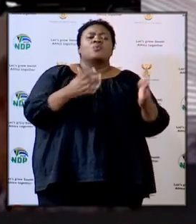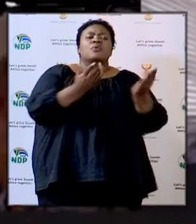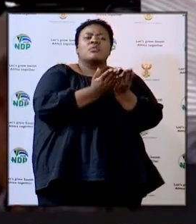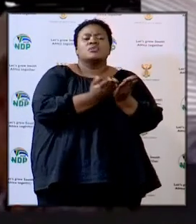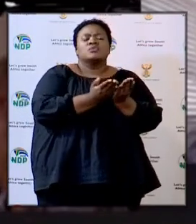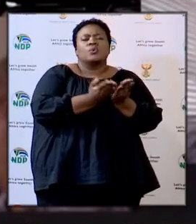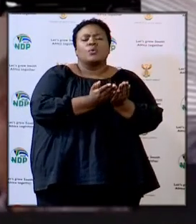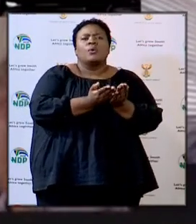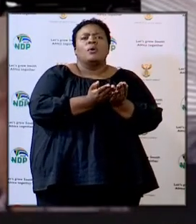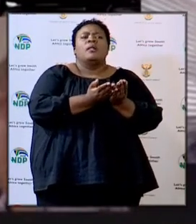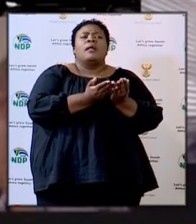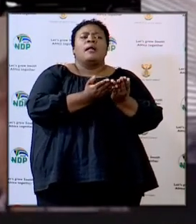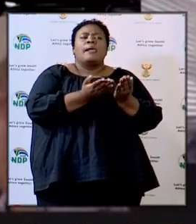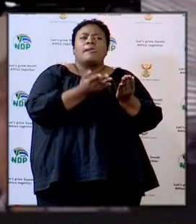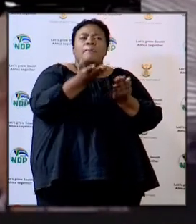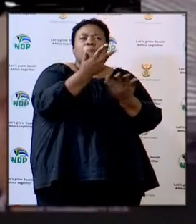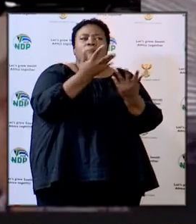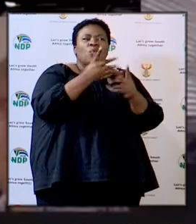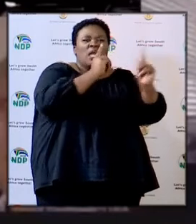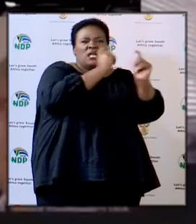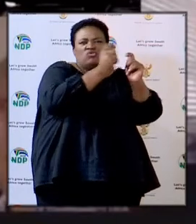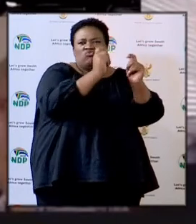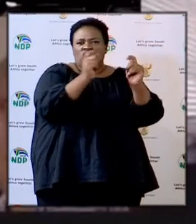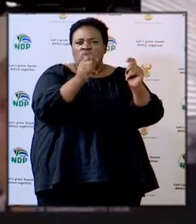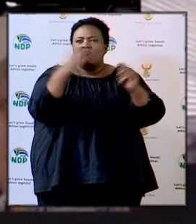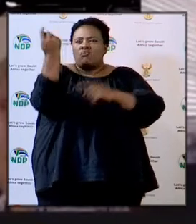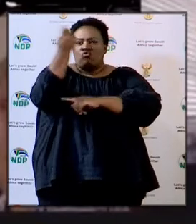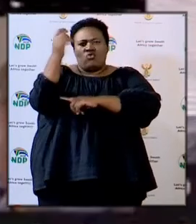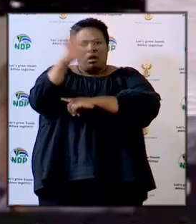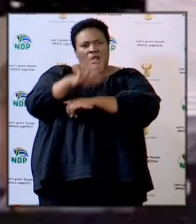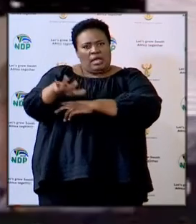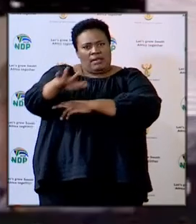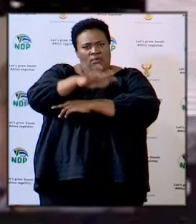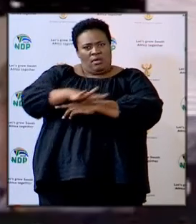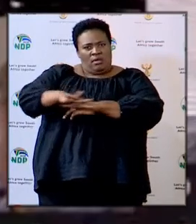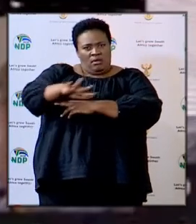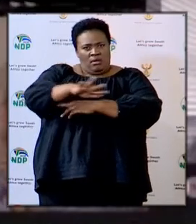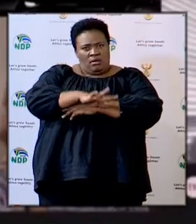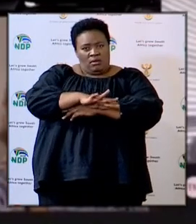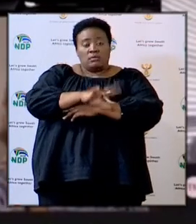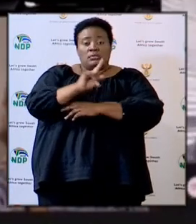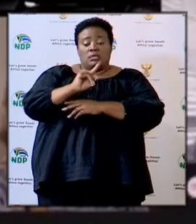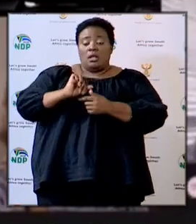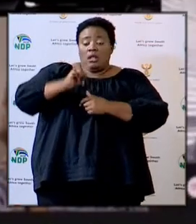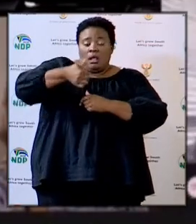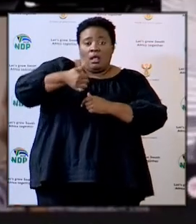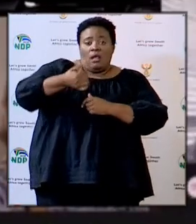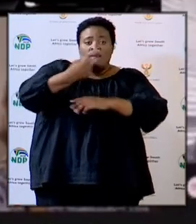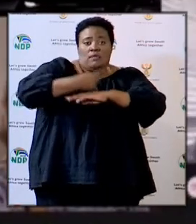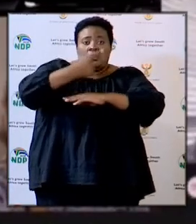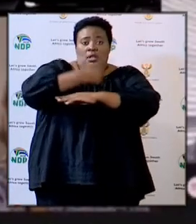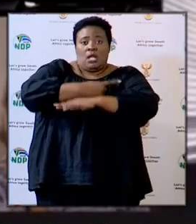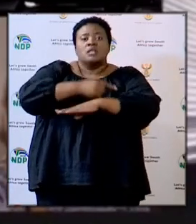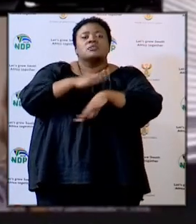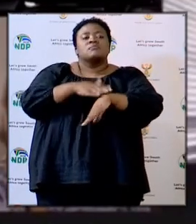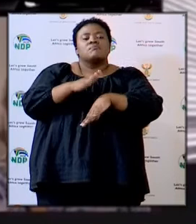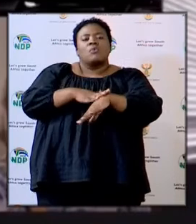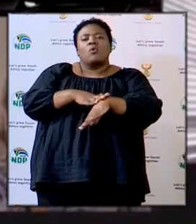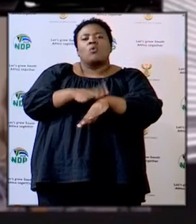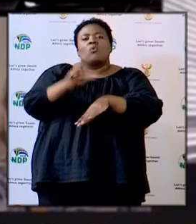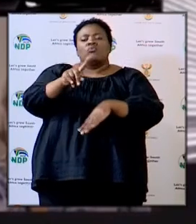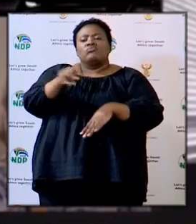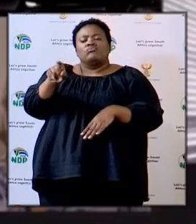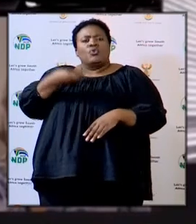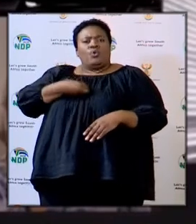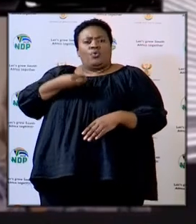one two and three these are mainly schools in the townships and rural areas and in the next few days we will distribute